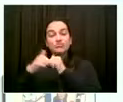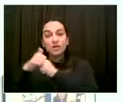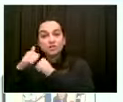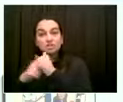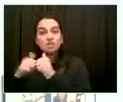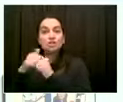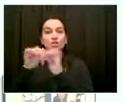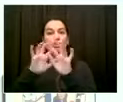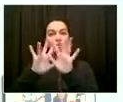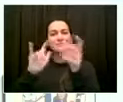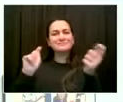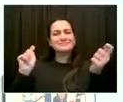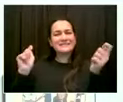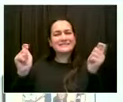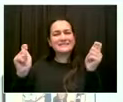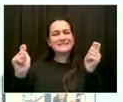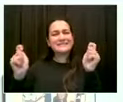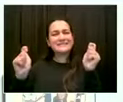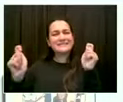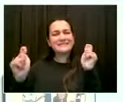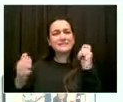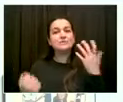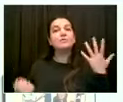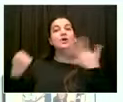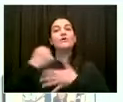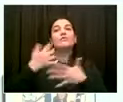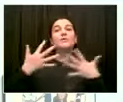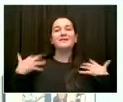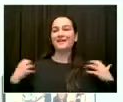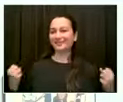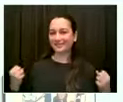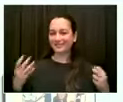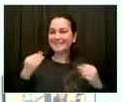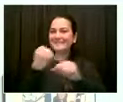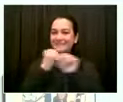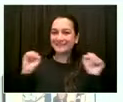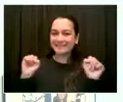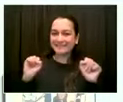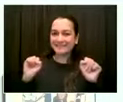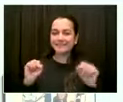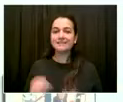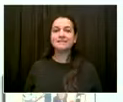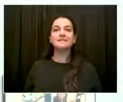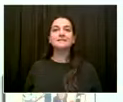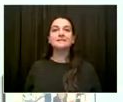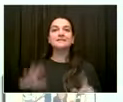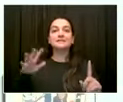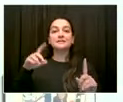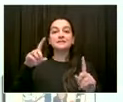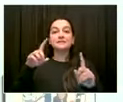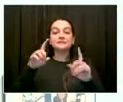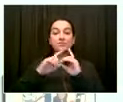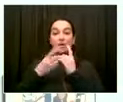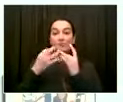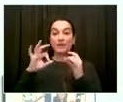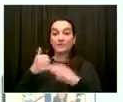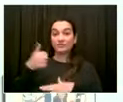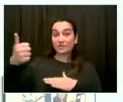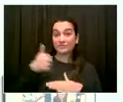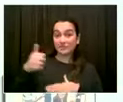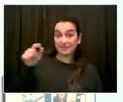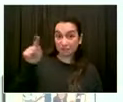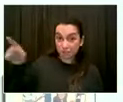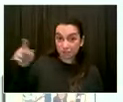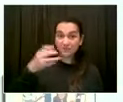key technical partner for the Department of Transportation in a number of different avenues, you know, to actually do that. We study the